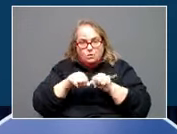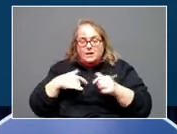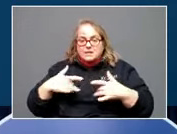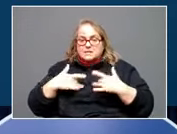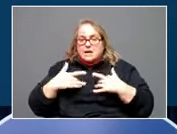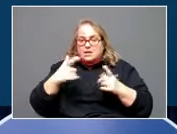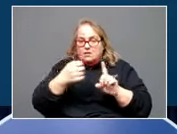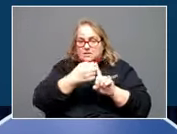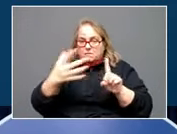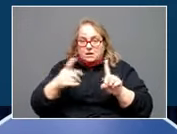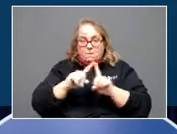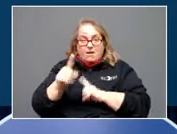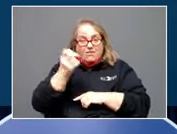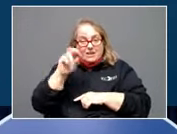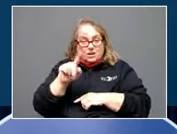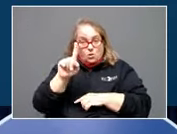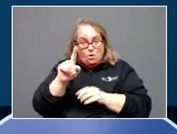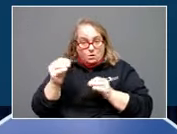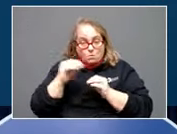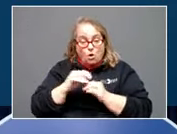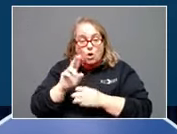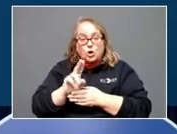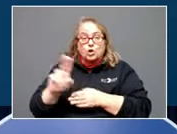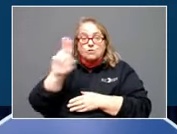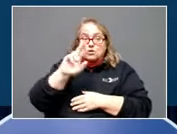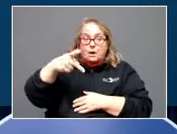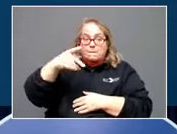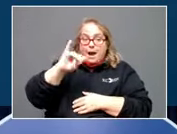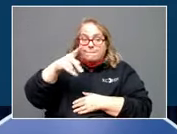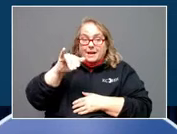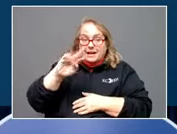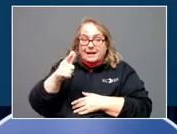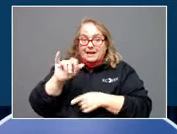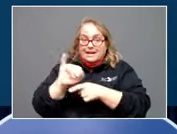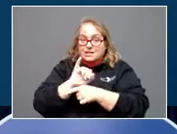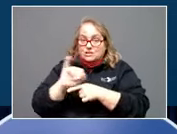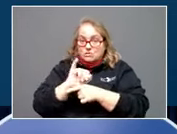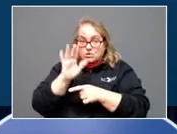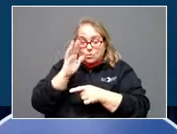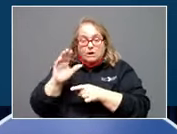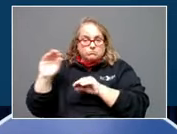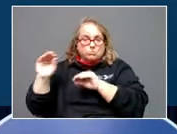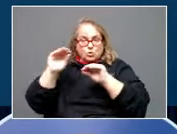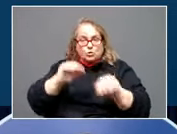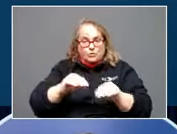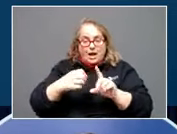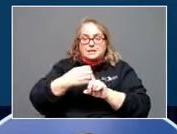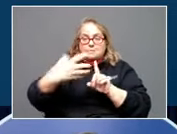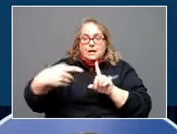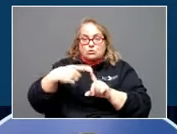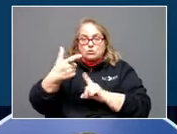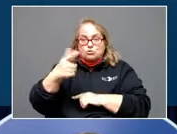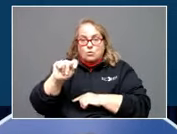then there is one more. Universal Piping Industries is going to relocate and expand in Georgetown, creating 25